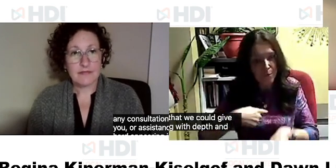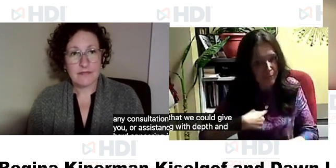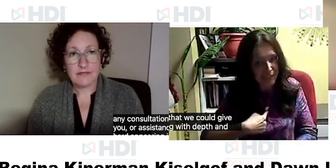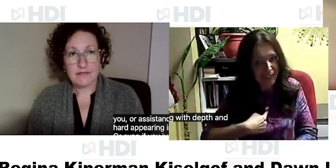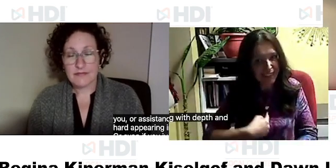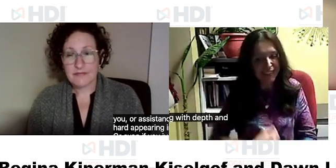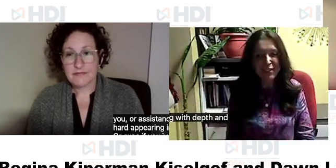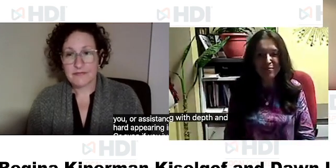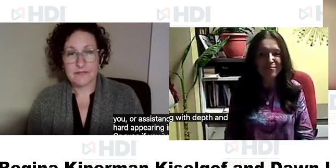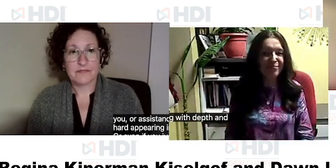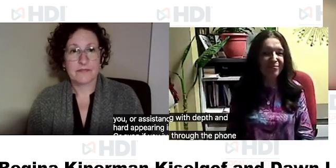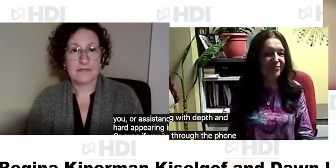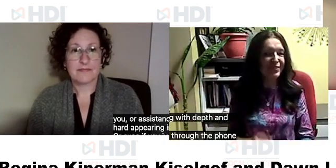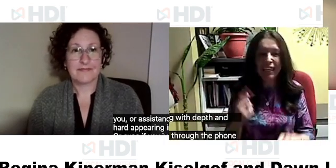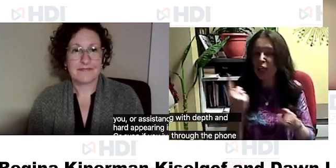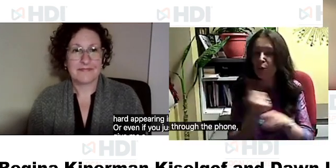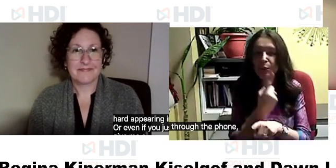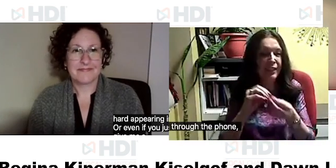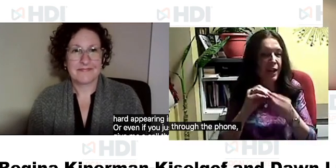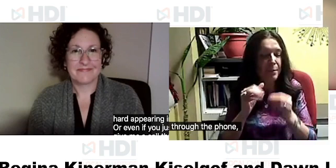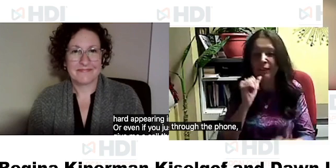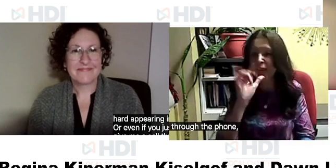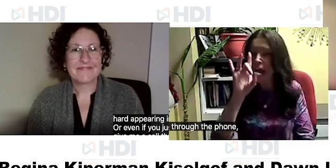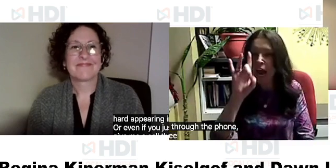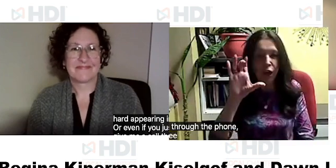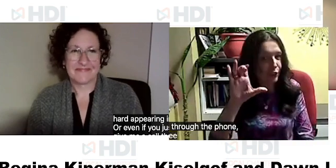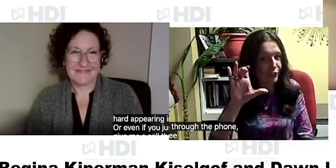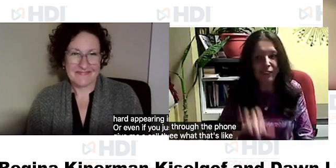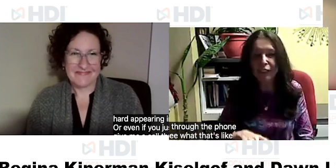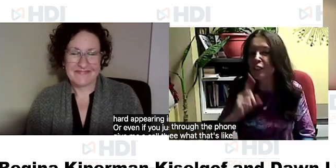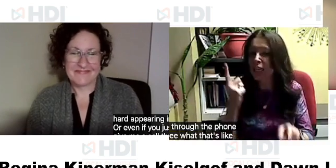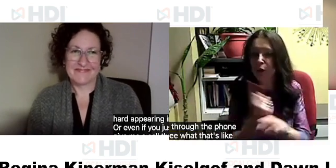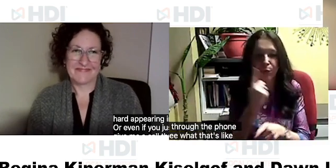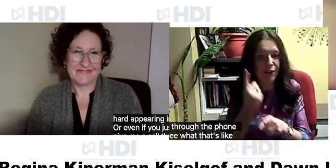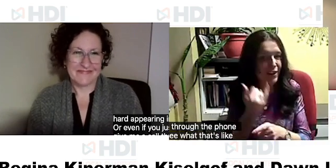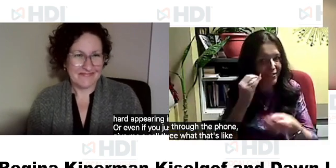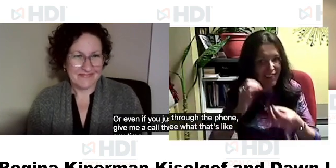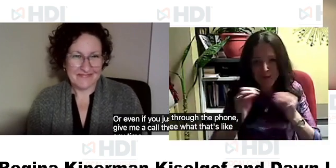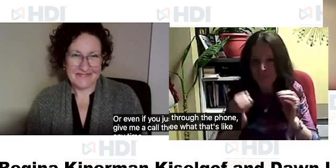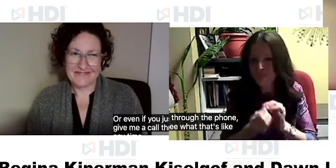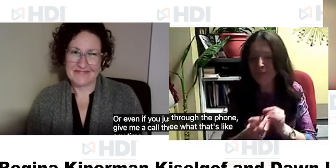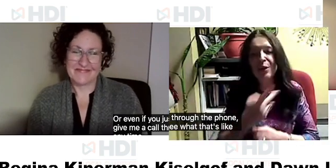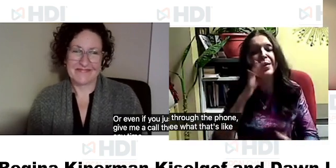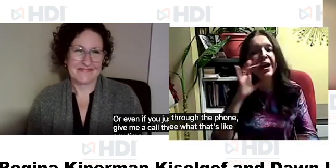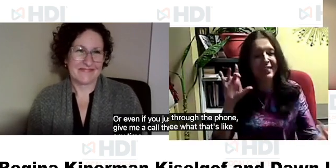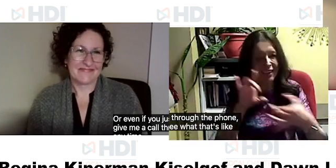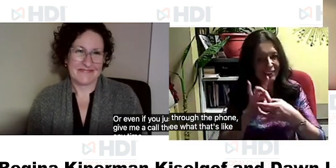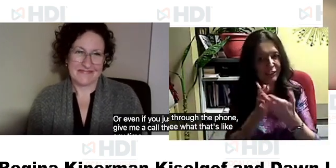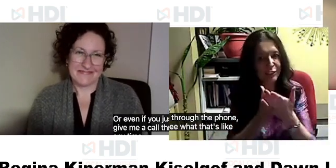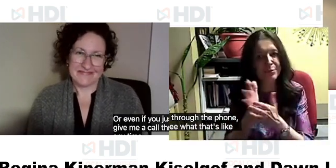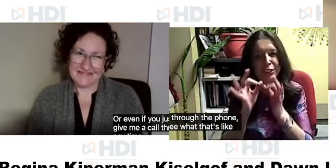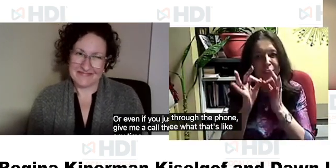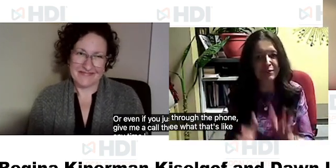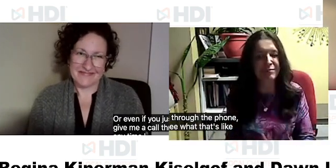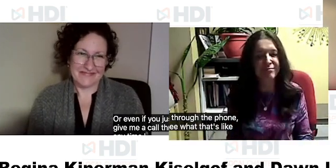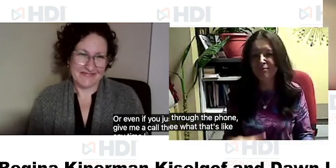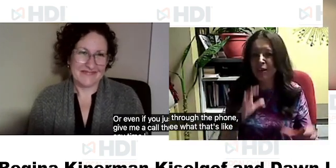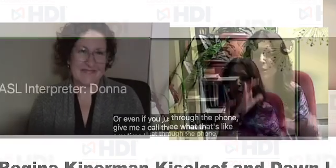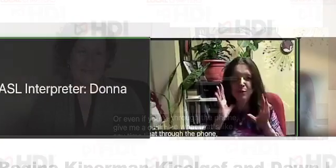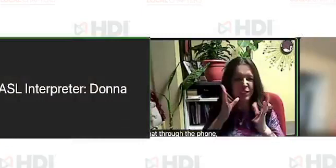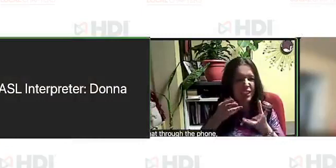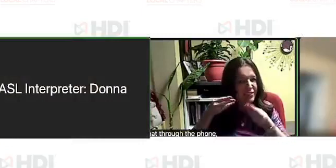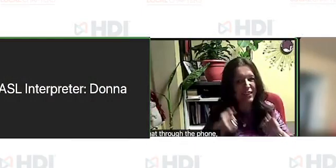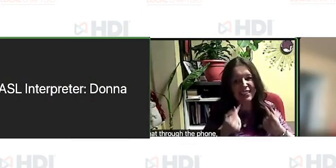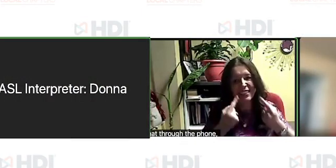to chat through the phone give me a call through vrs to see what that's like anytime i love that and that